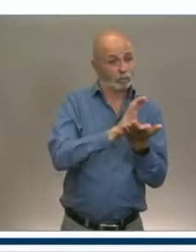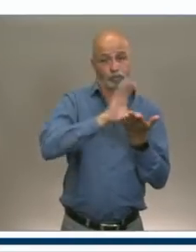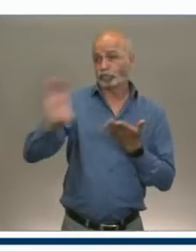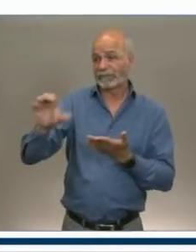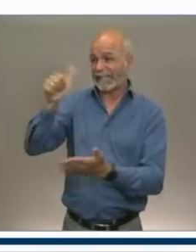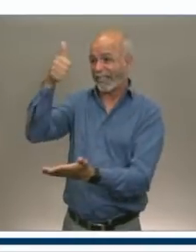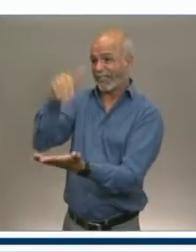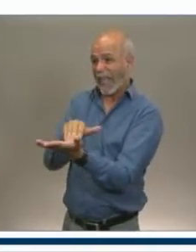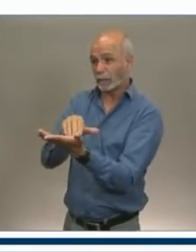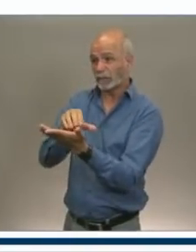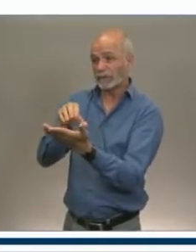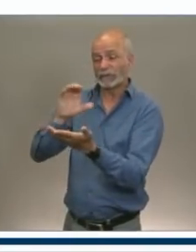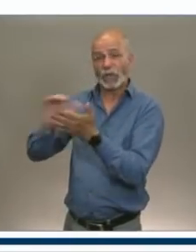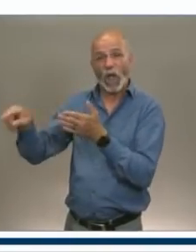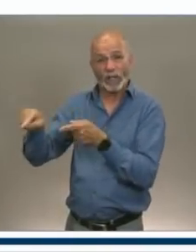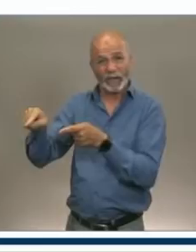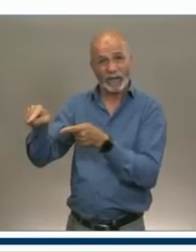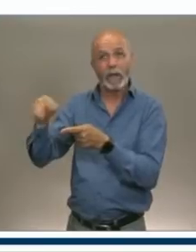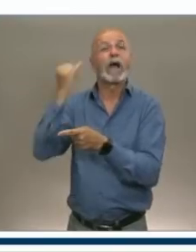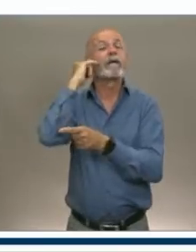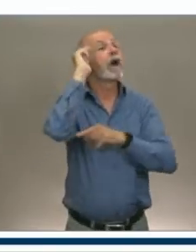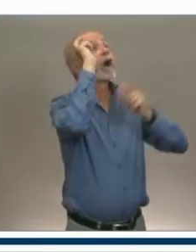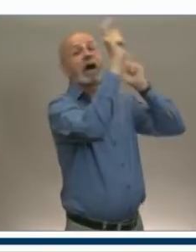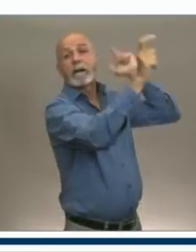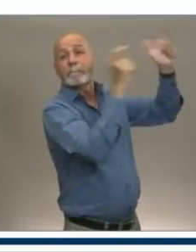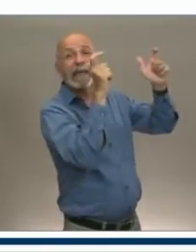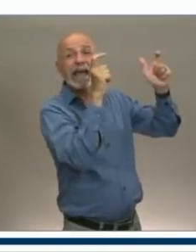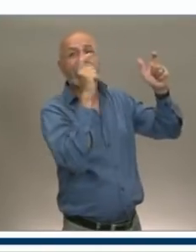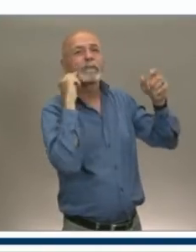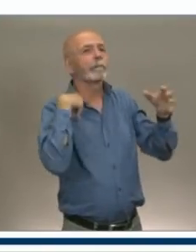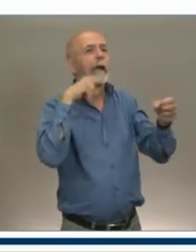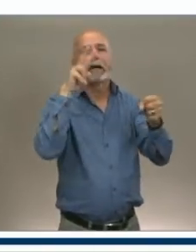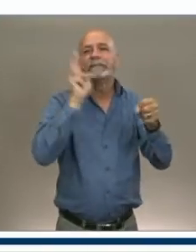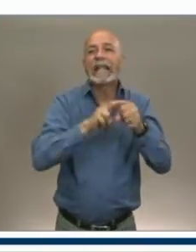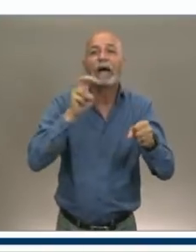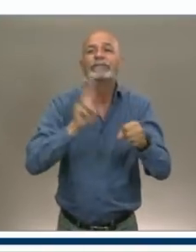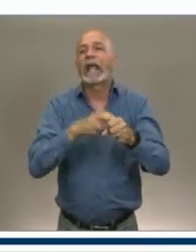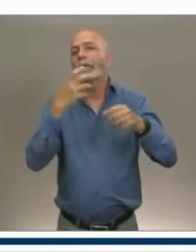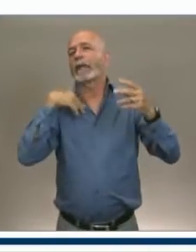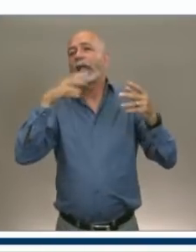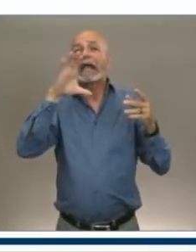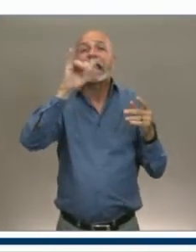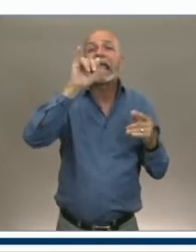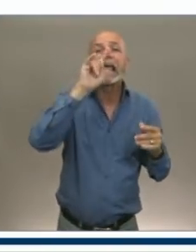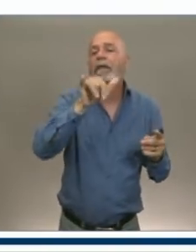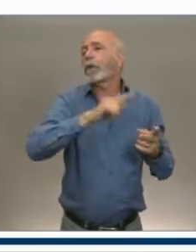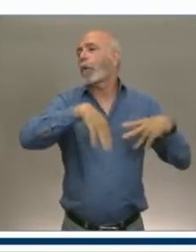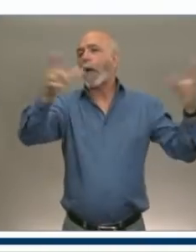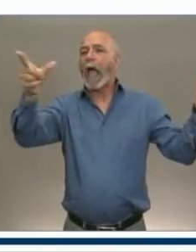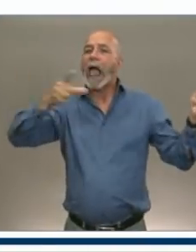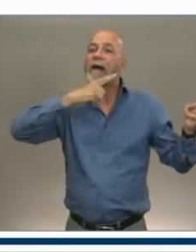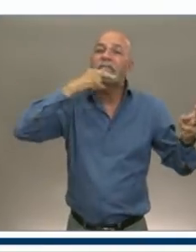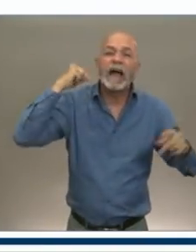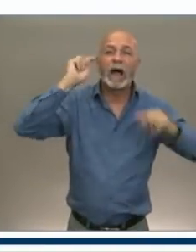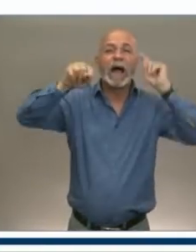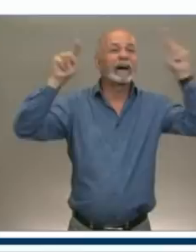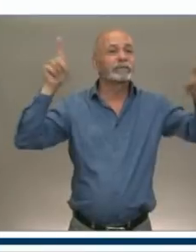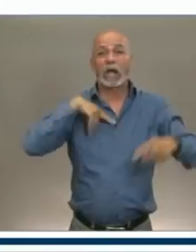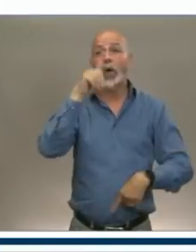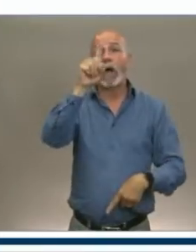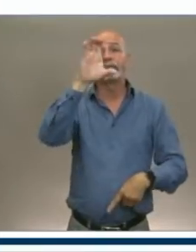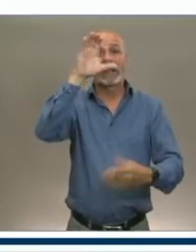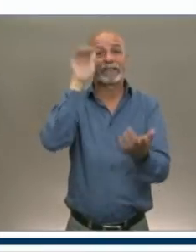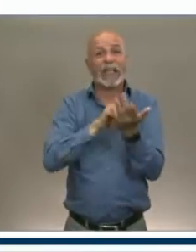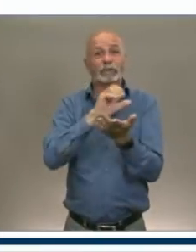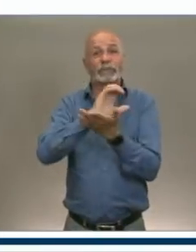a large hotel in, you know, in downtown Sydney or downtown Halifax receiving over $100,000 can have an impact